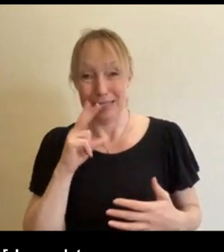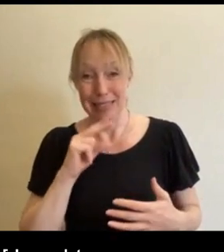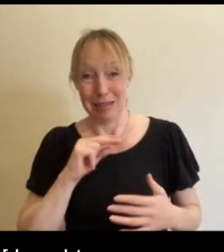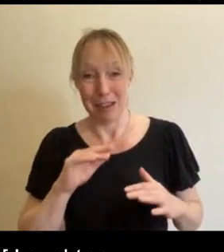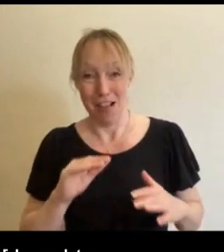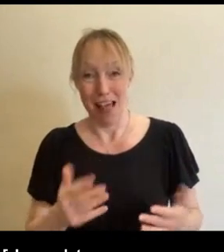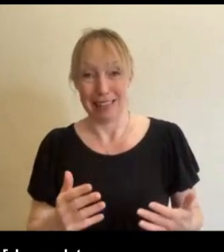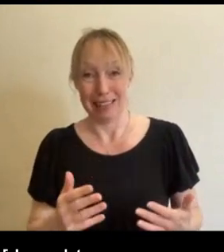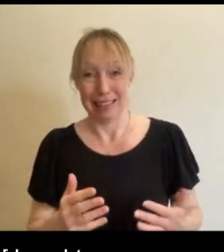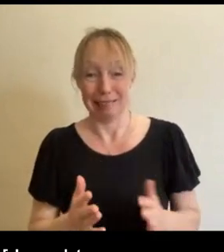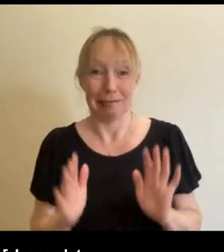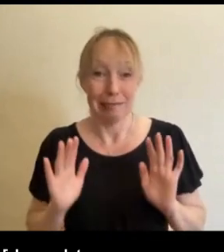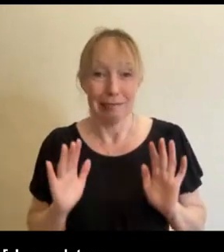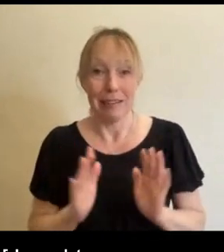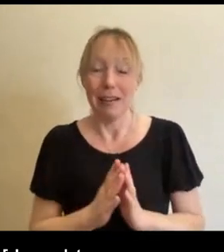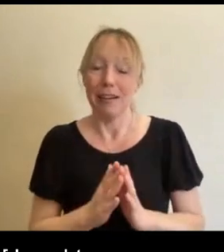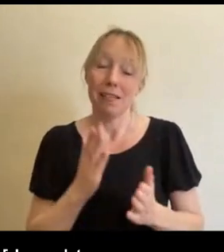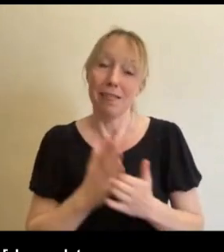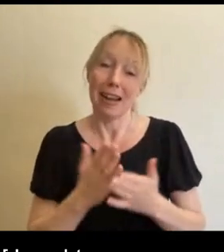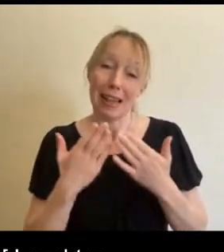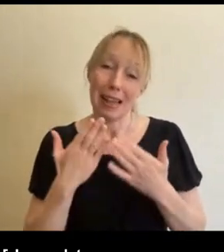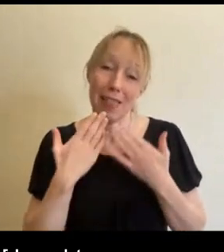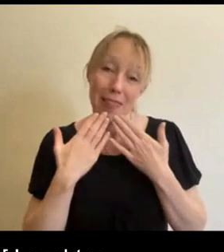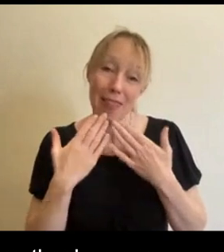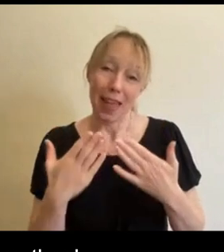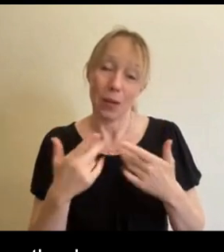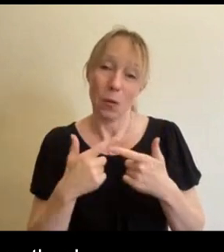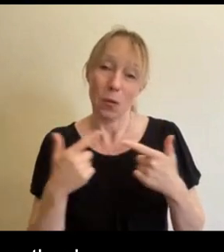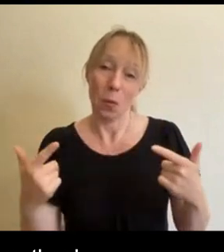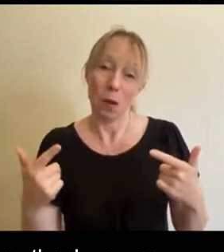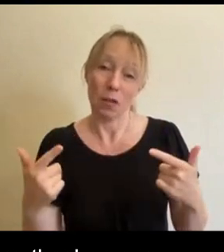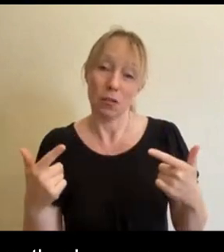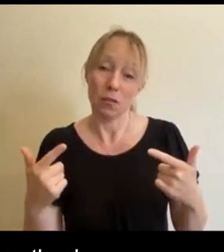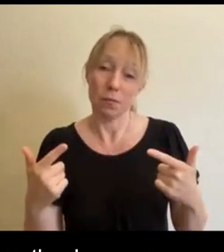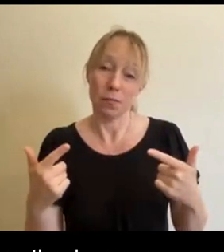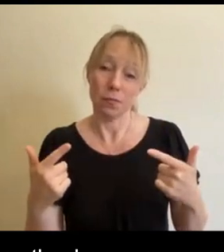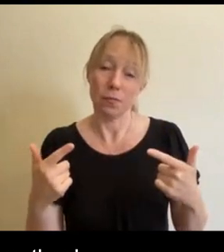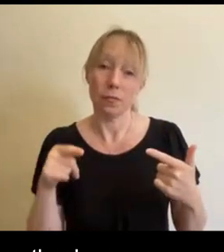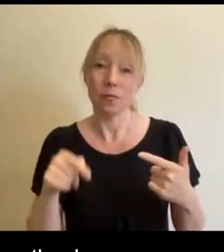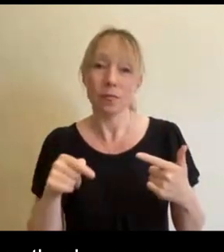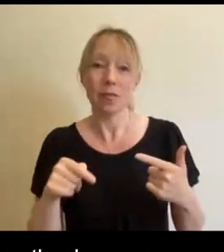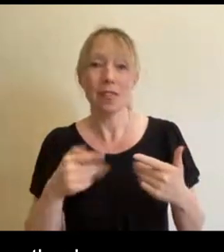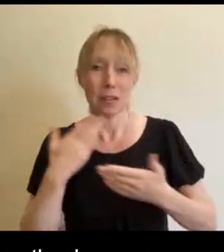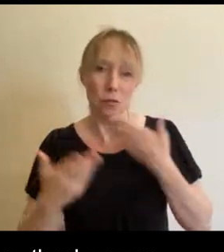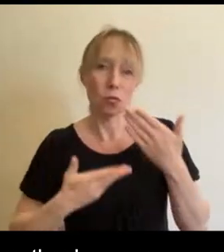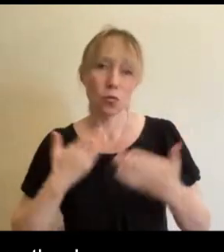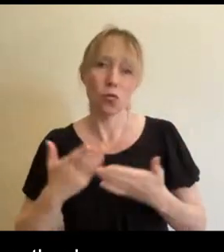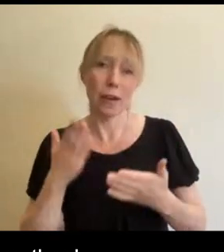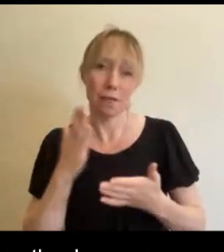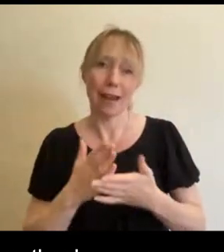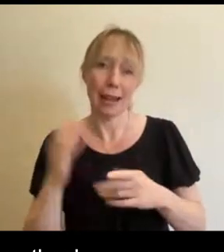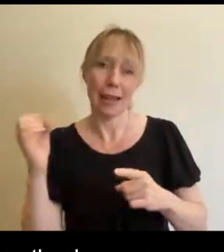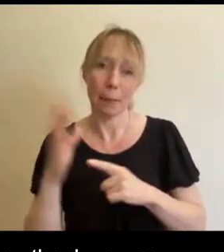Yeah, for me, I would say thank you so much because this story is very, very important. And